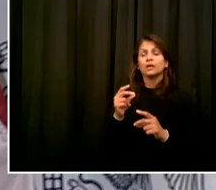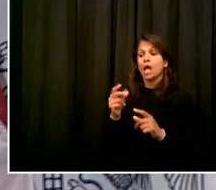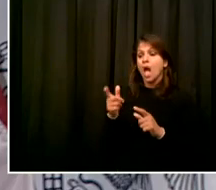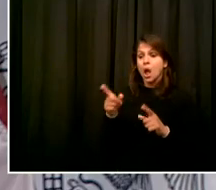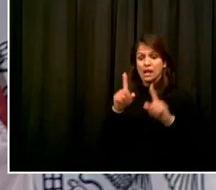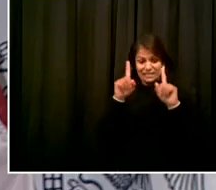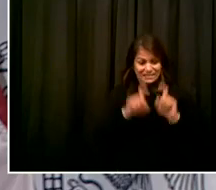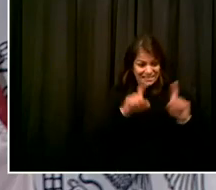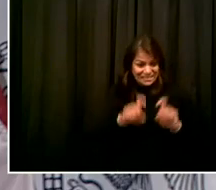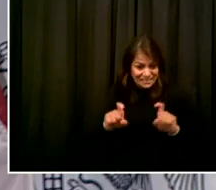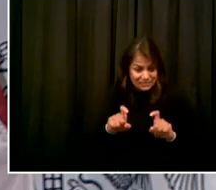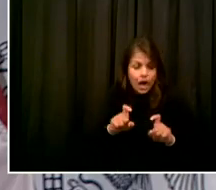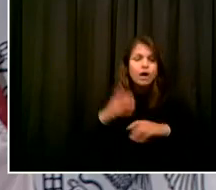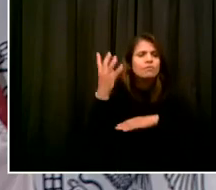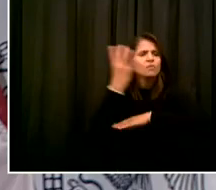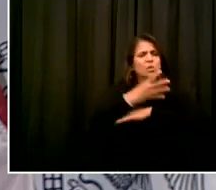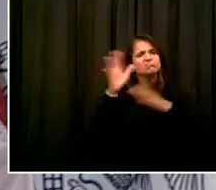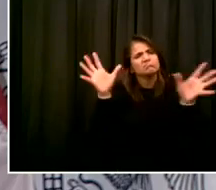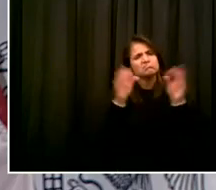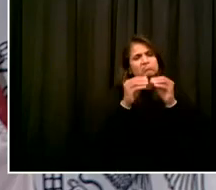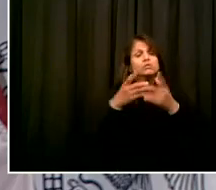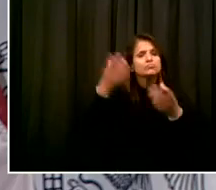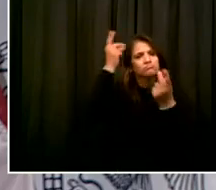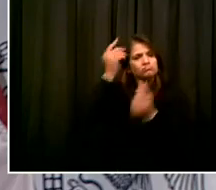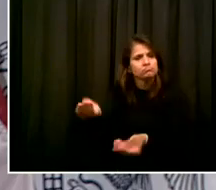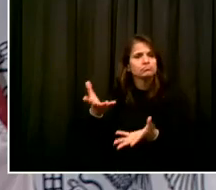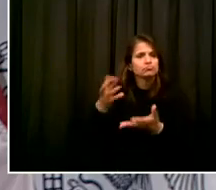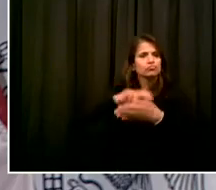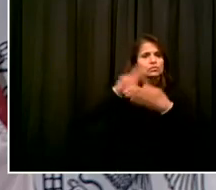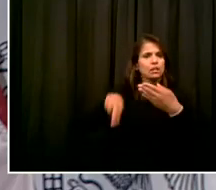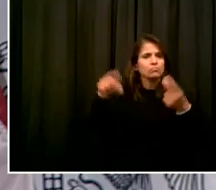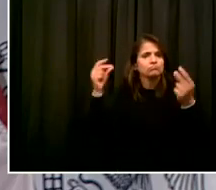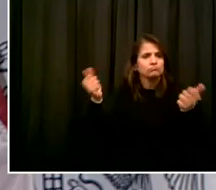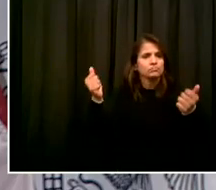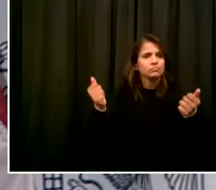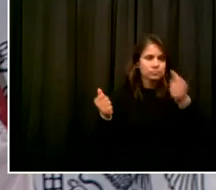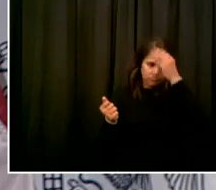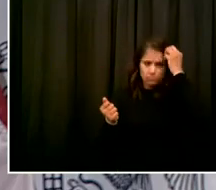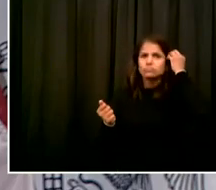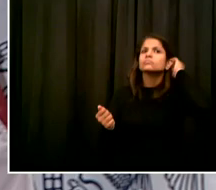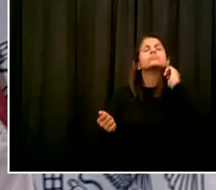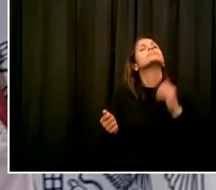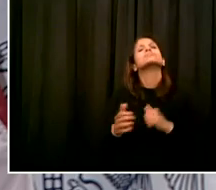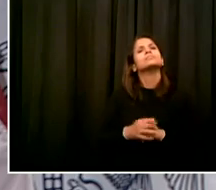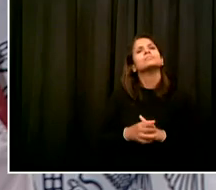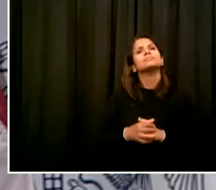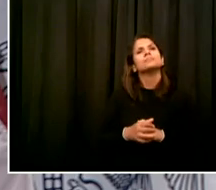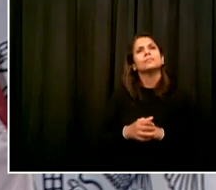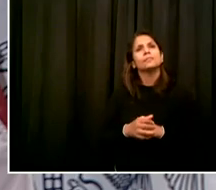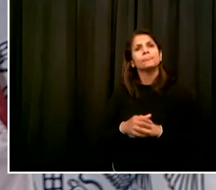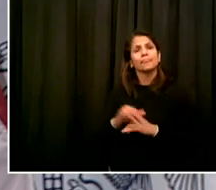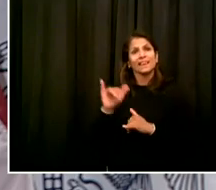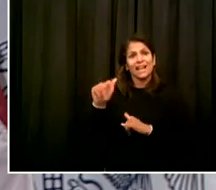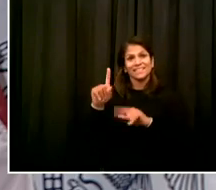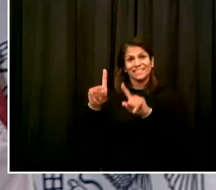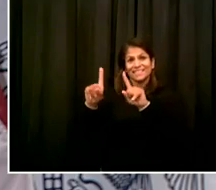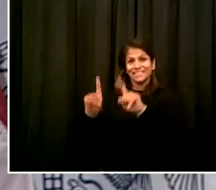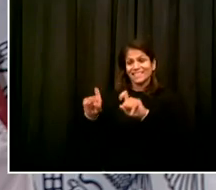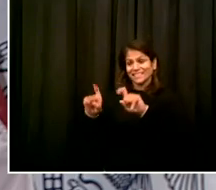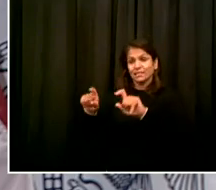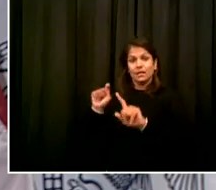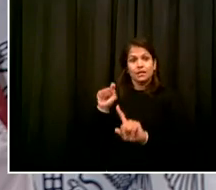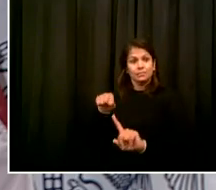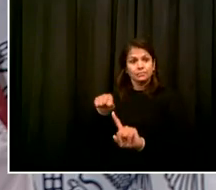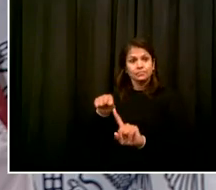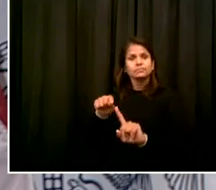Clearly, we've had to date, you know, faith that the diagnostic tests have been the best